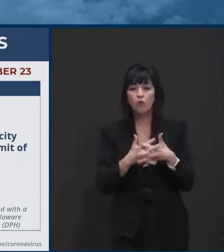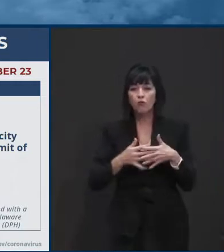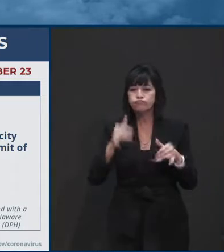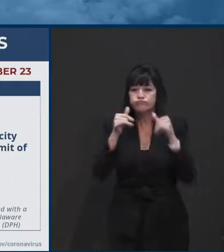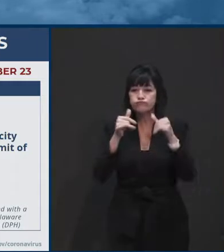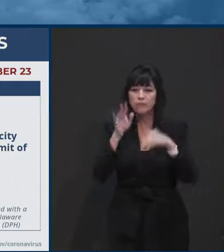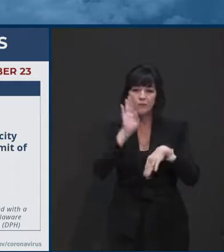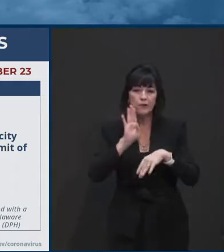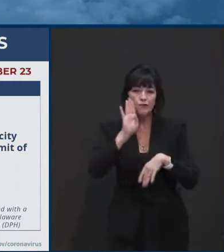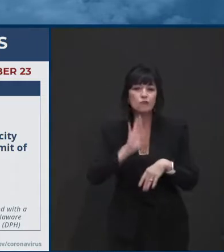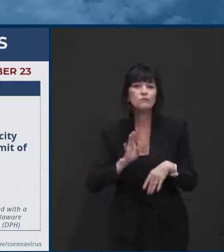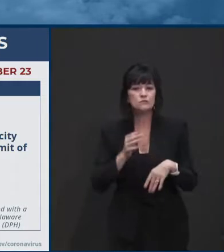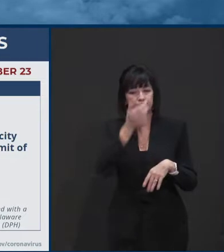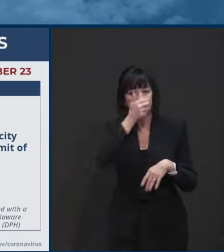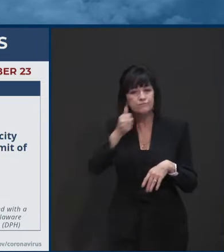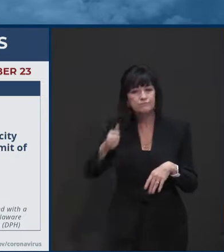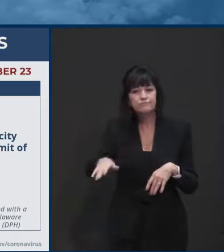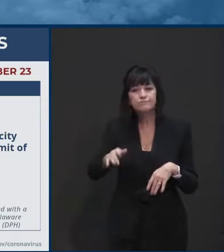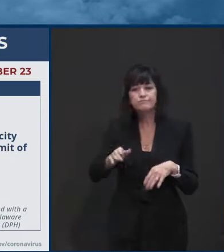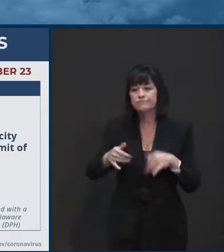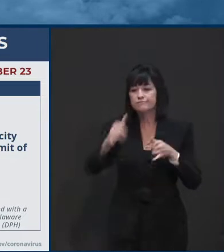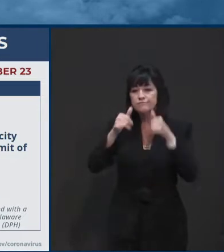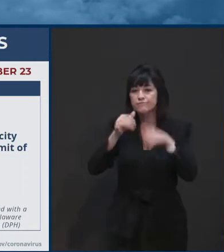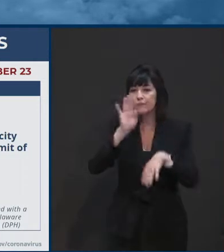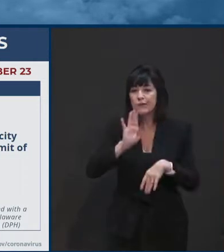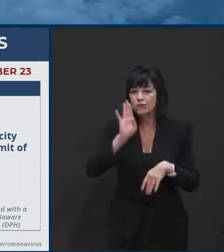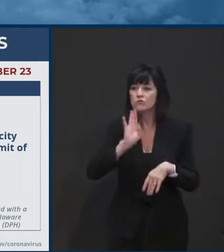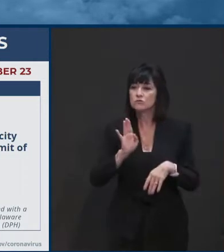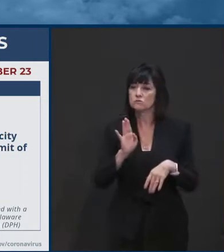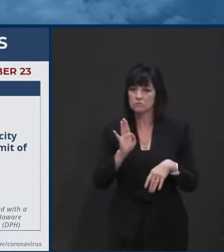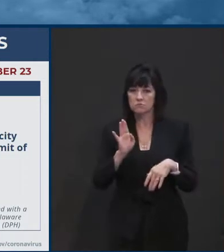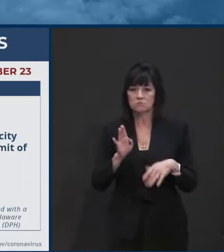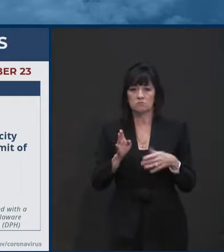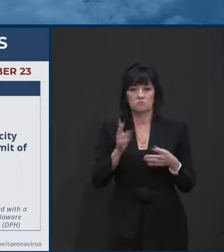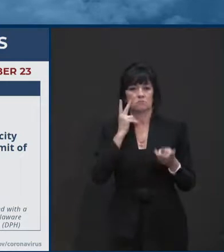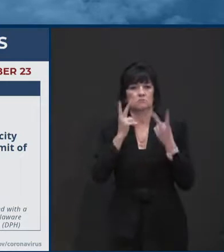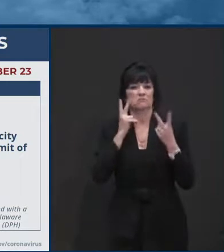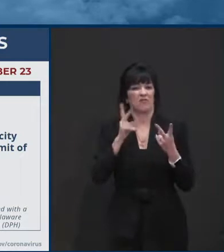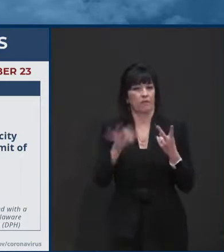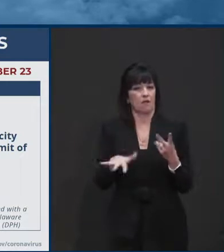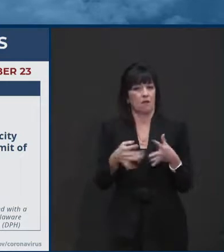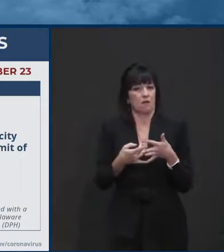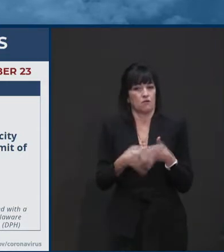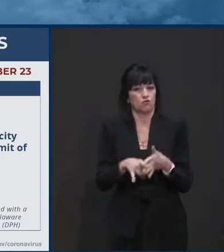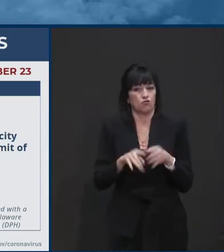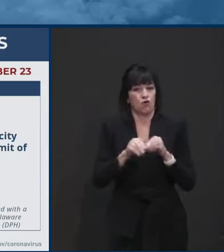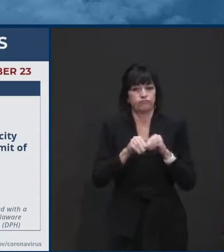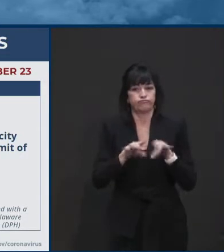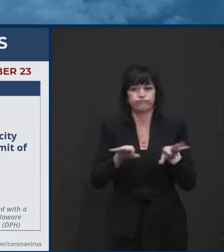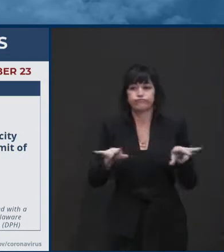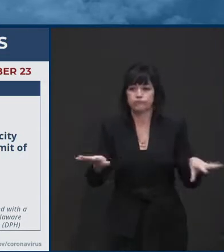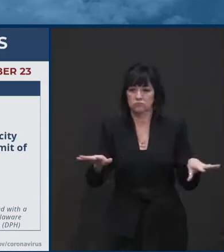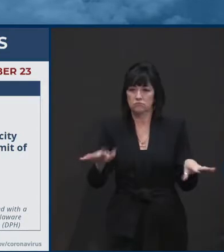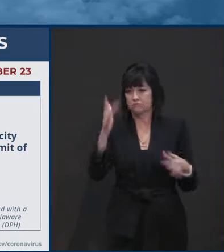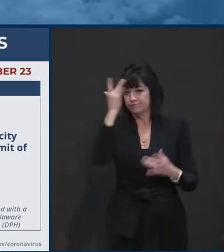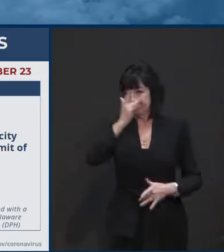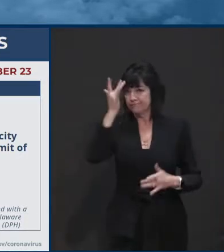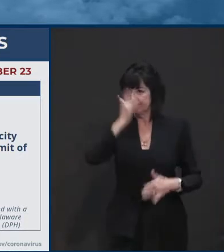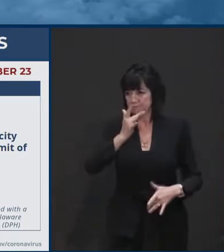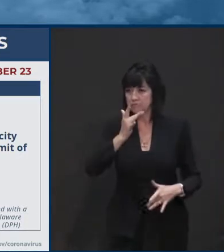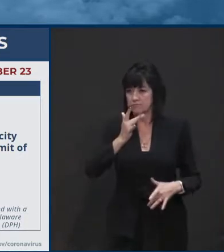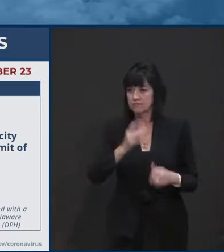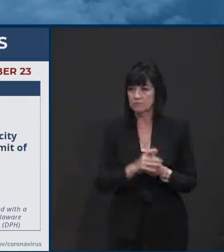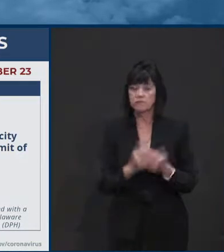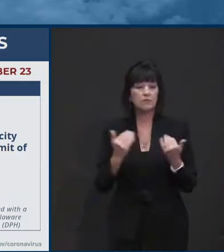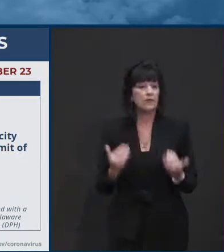outdoor limit, which is 250, I believe, totally unrealistic under the current condition. And we're posing